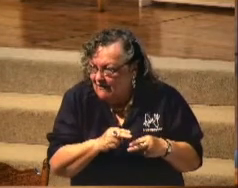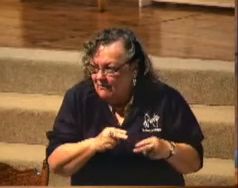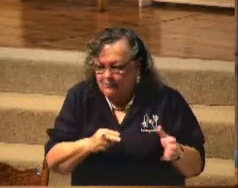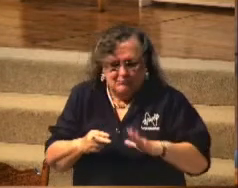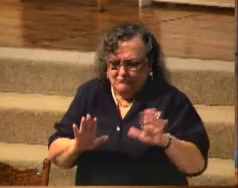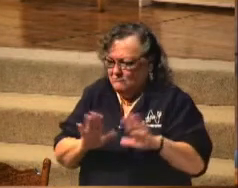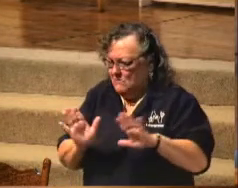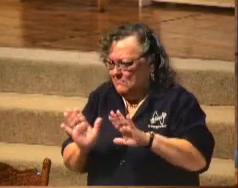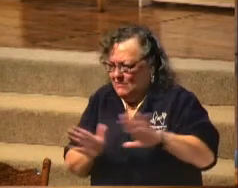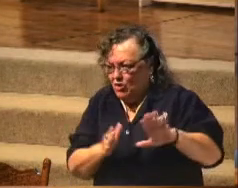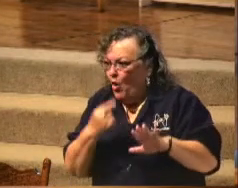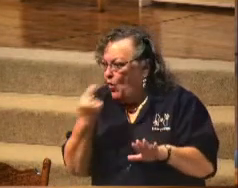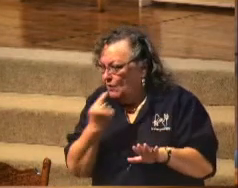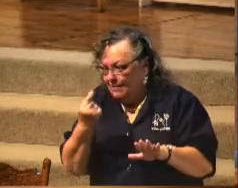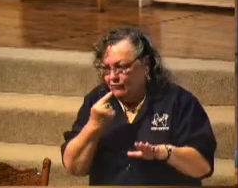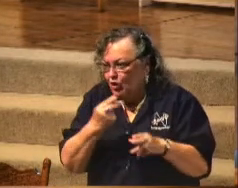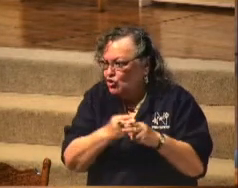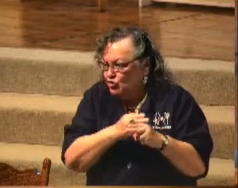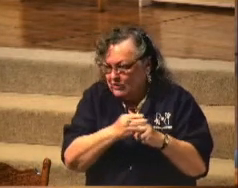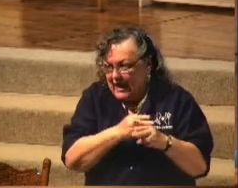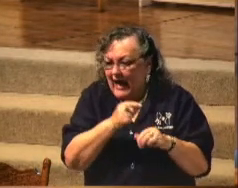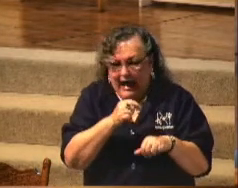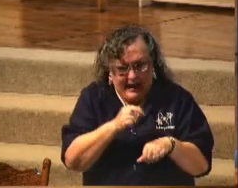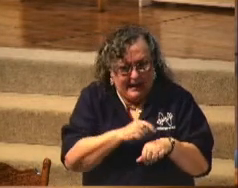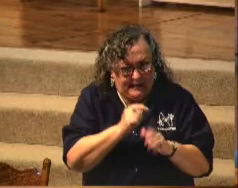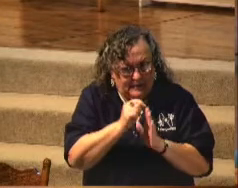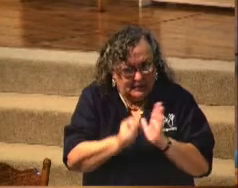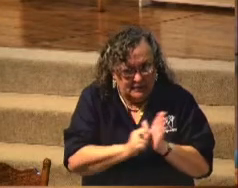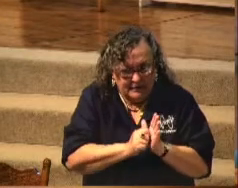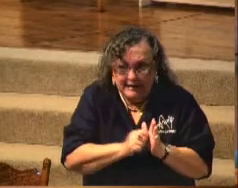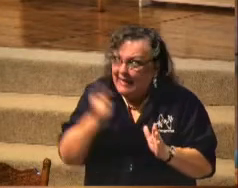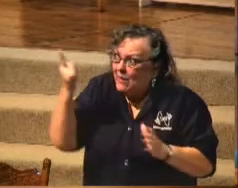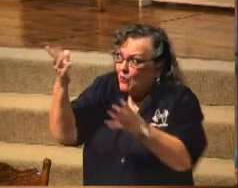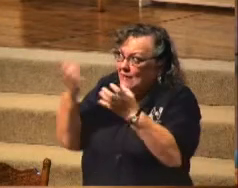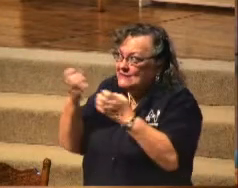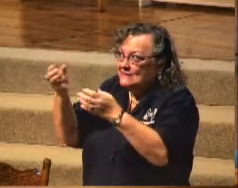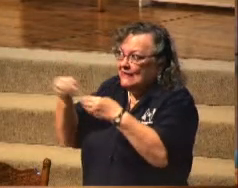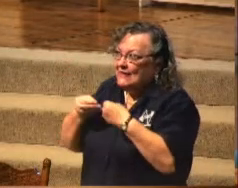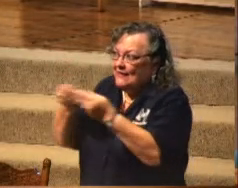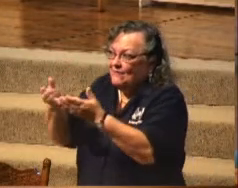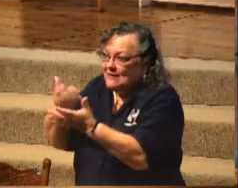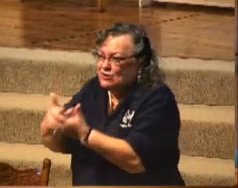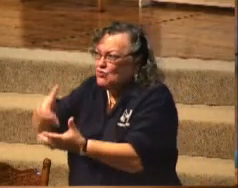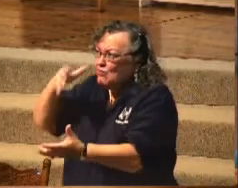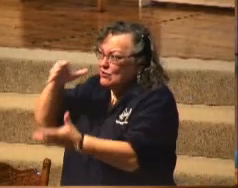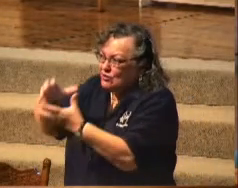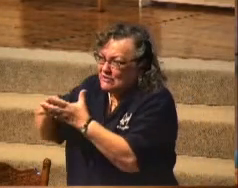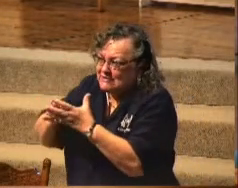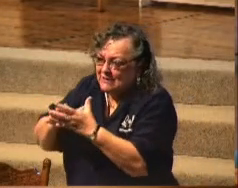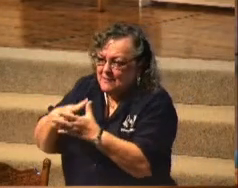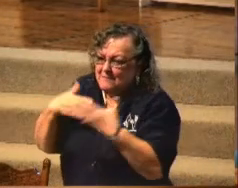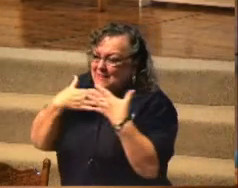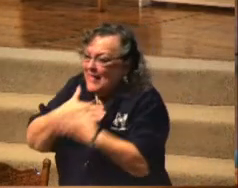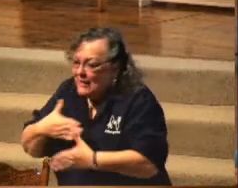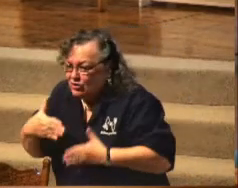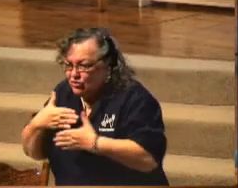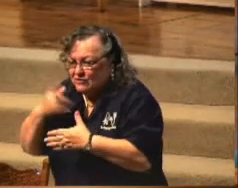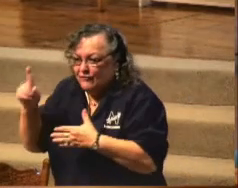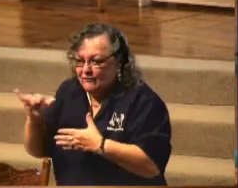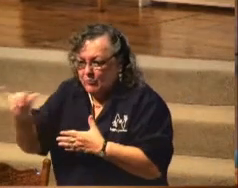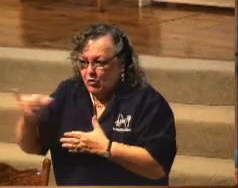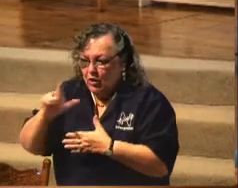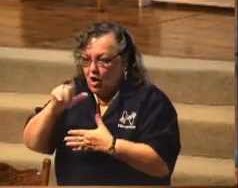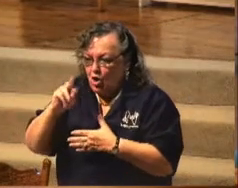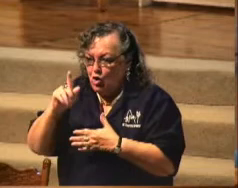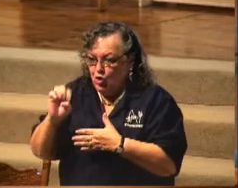best things. The things that are riches forevermore, he said, at my right hand. There are pleasures forevermore. Luke 8, verse